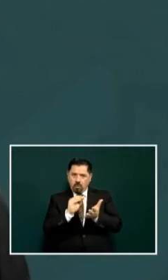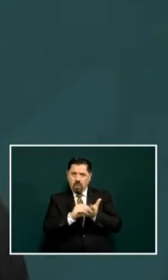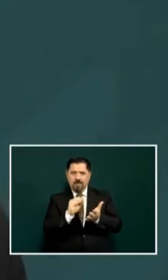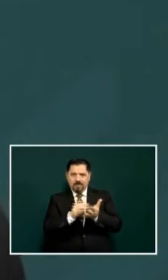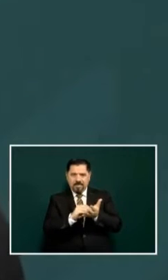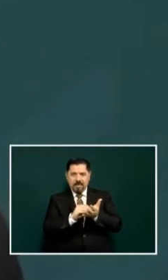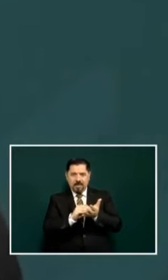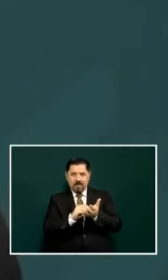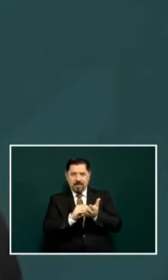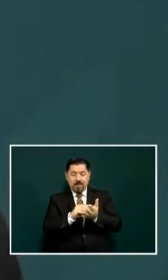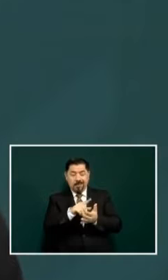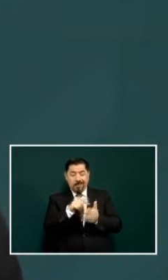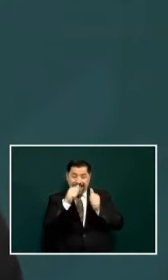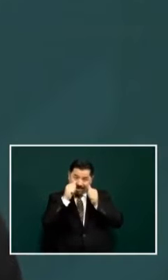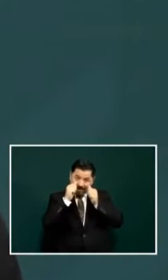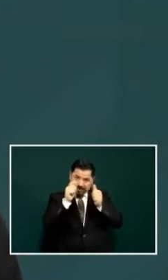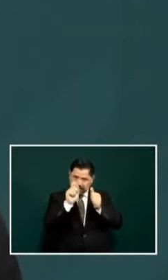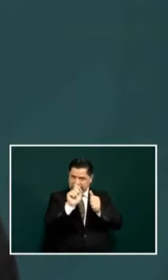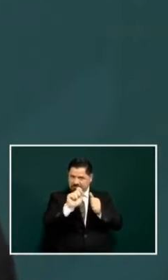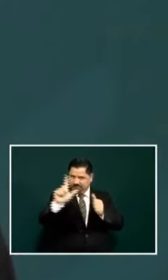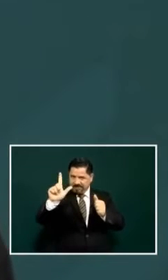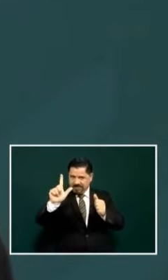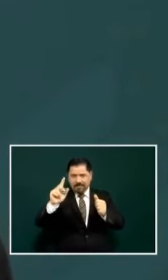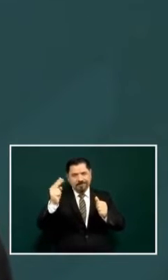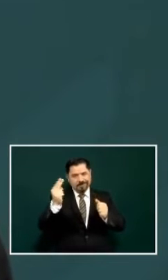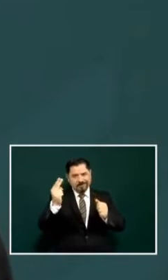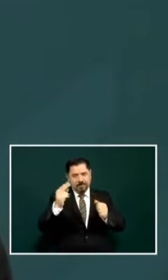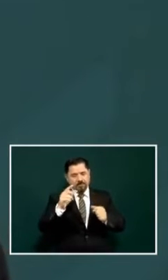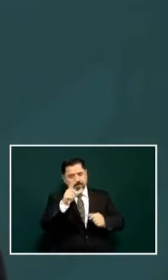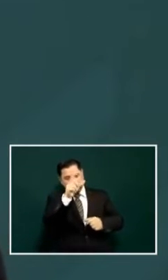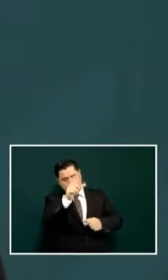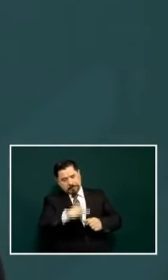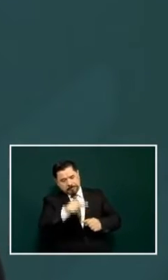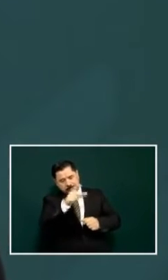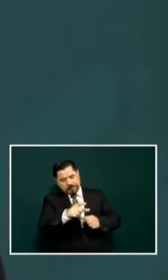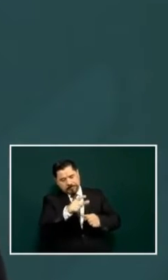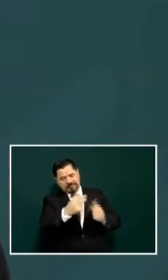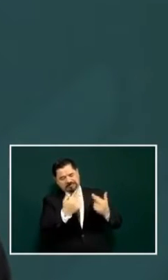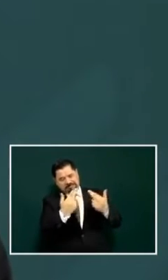of special attention that were affected